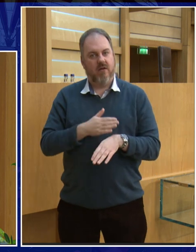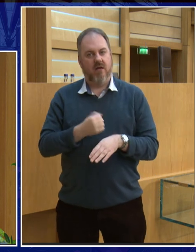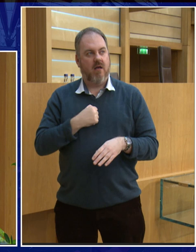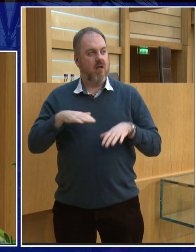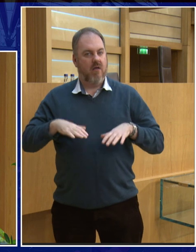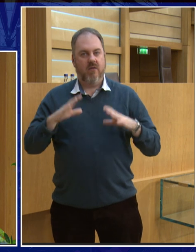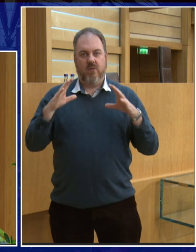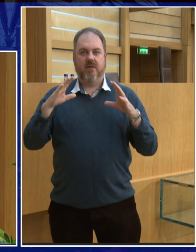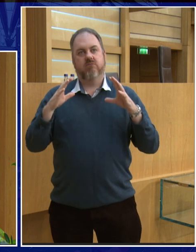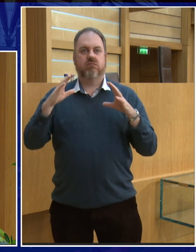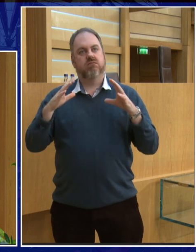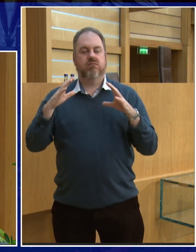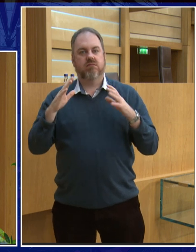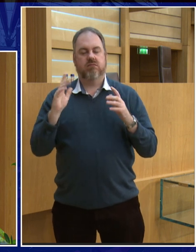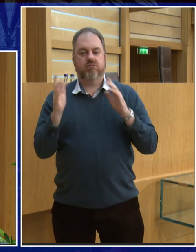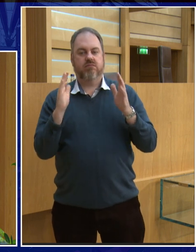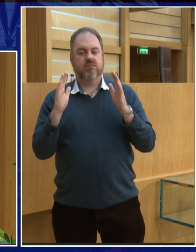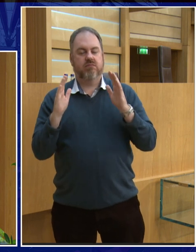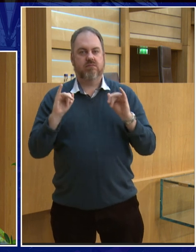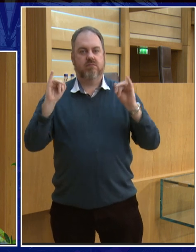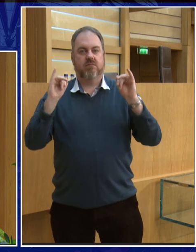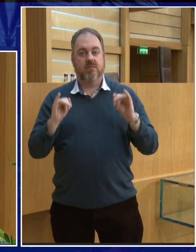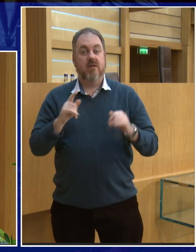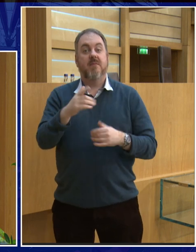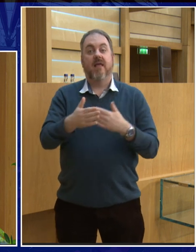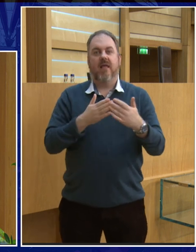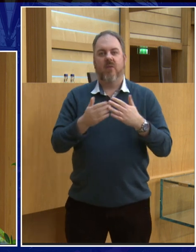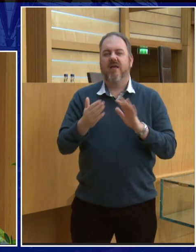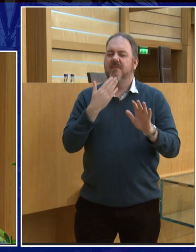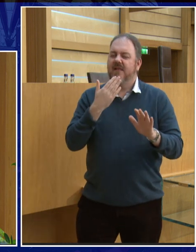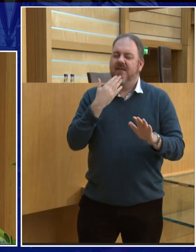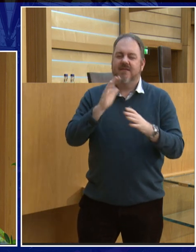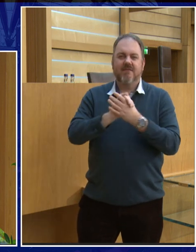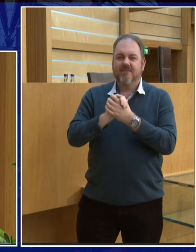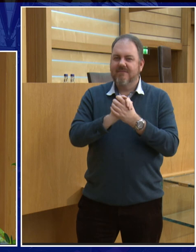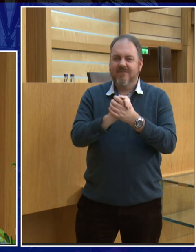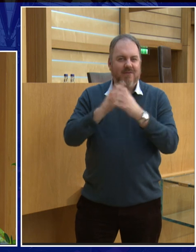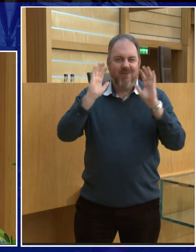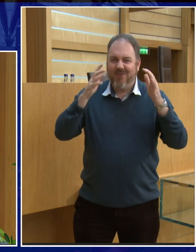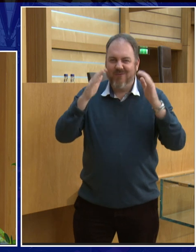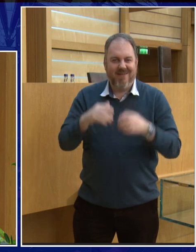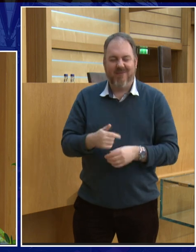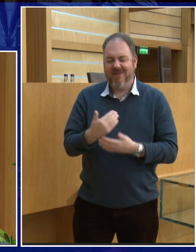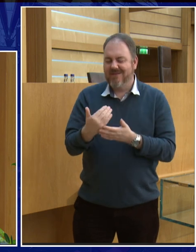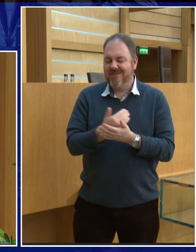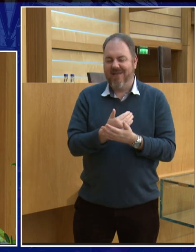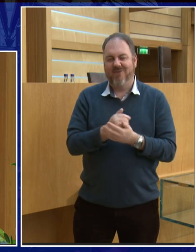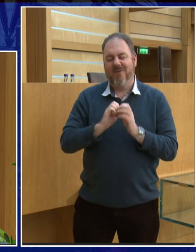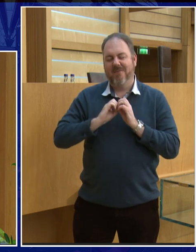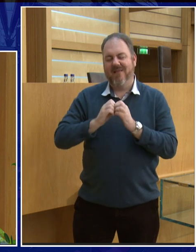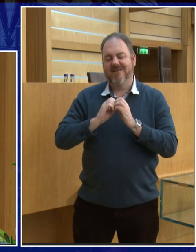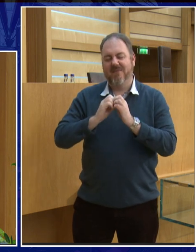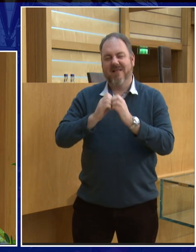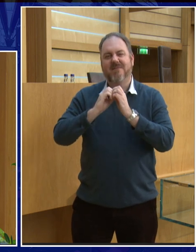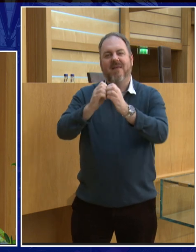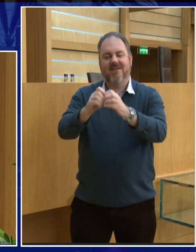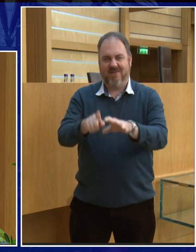so this is another thing that the moon gives us so nothing to worry about because we're safe for a long, long time but in the future as the moon keeps on spiralling away from us